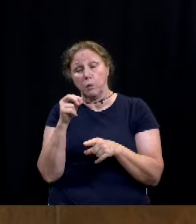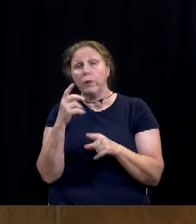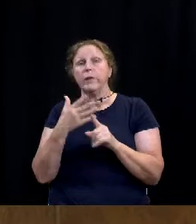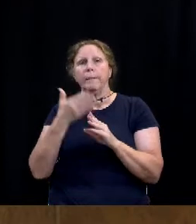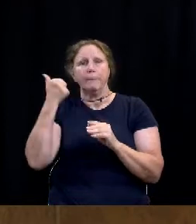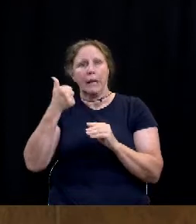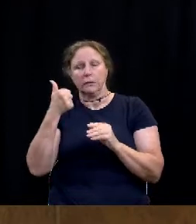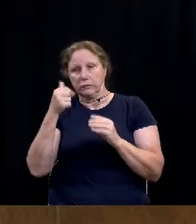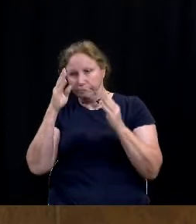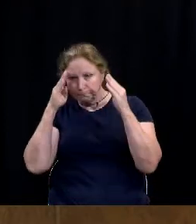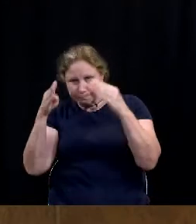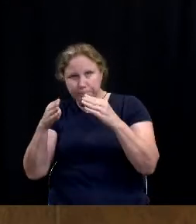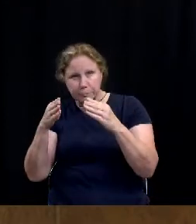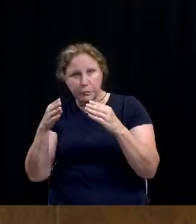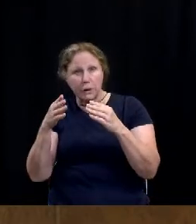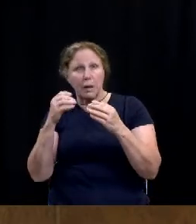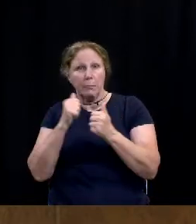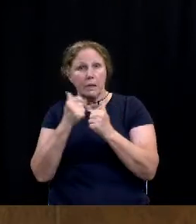hand. And so thank you for that.